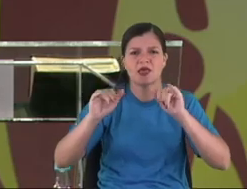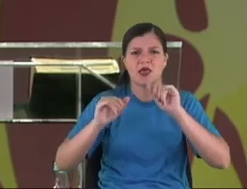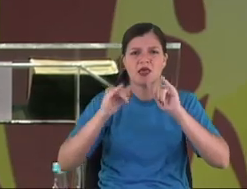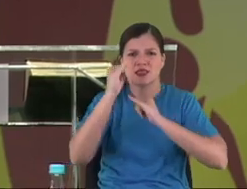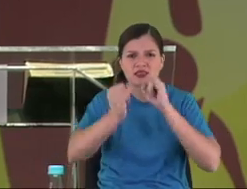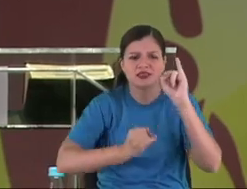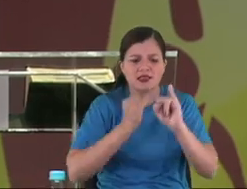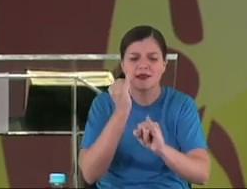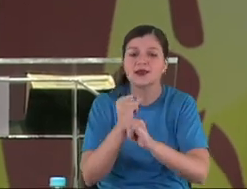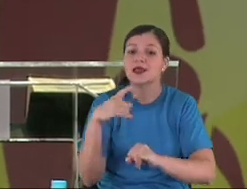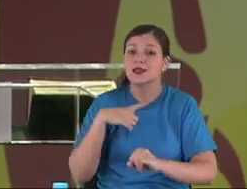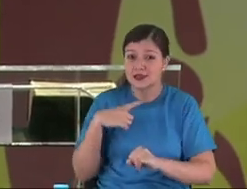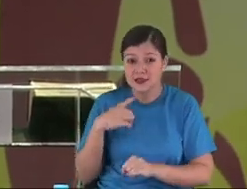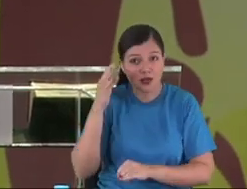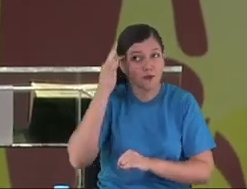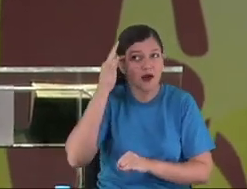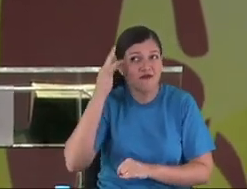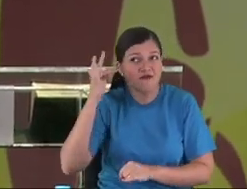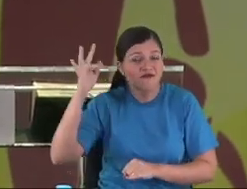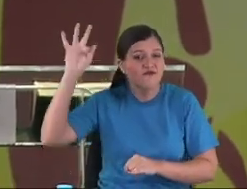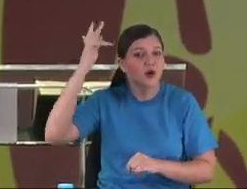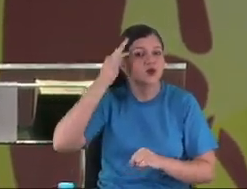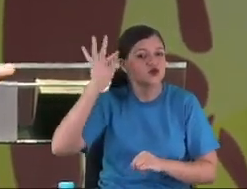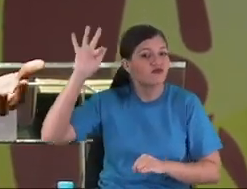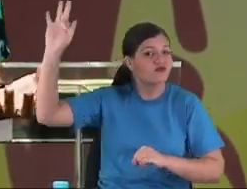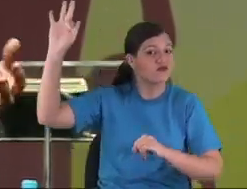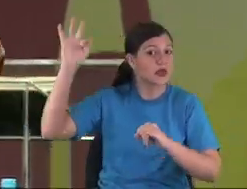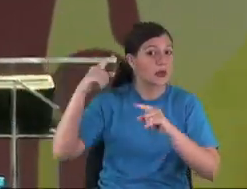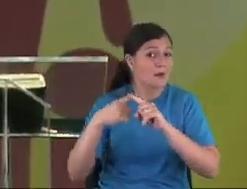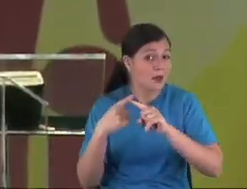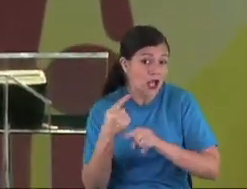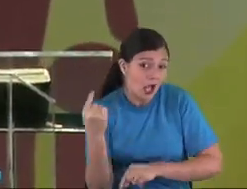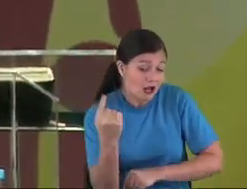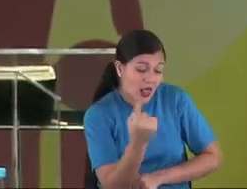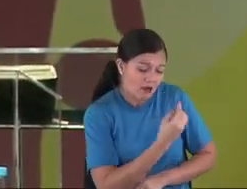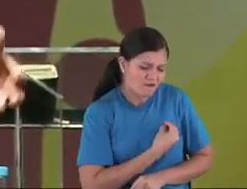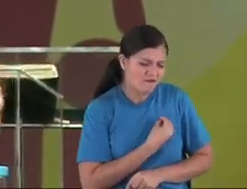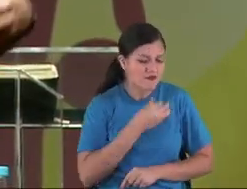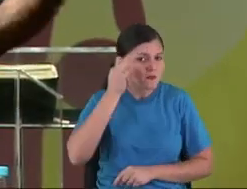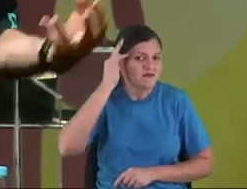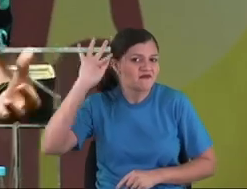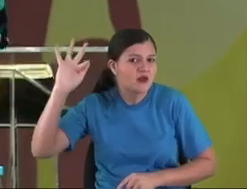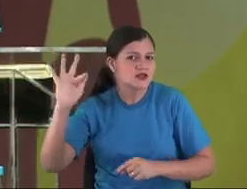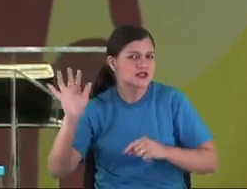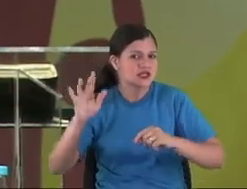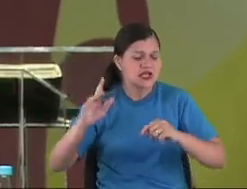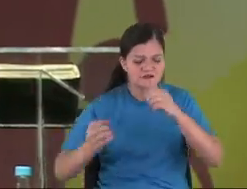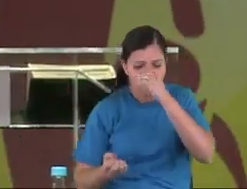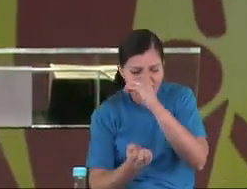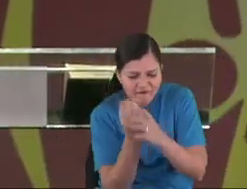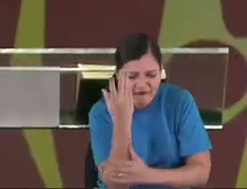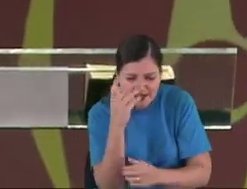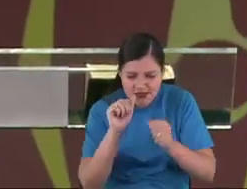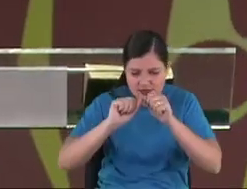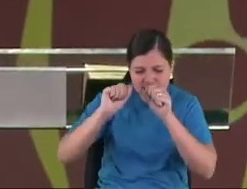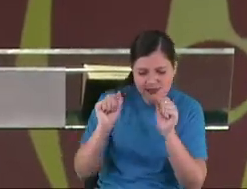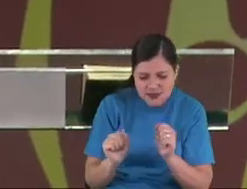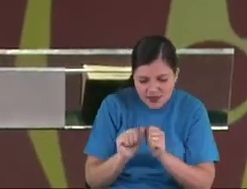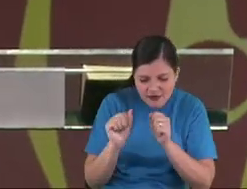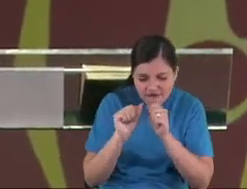have under a philosophy, because every artist lives in philosophy. So the artist creates